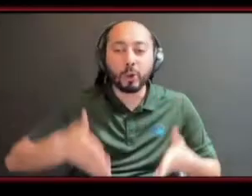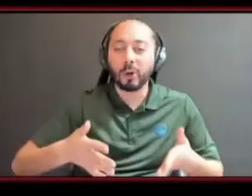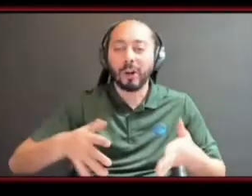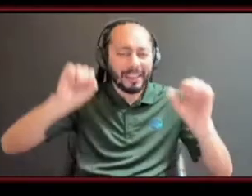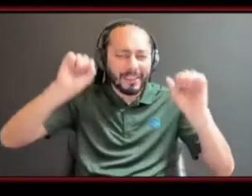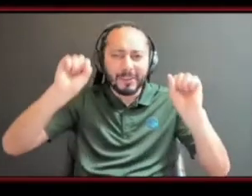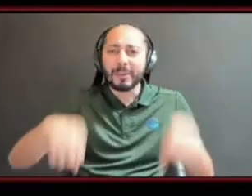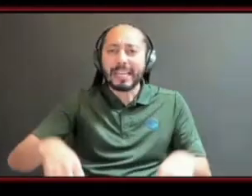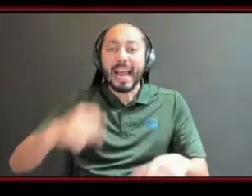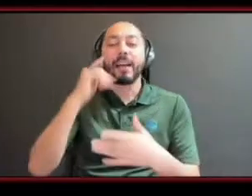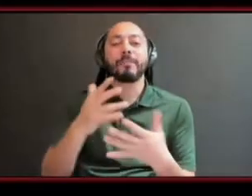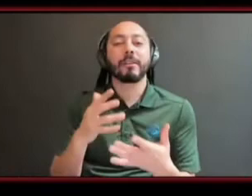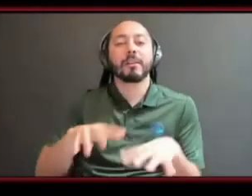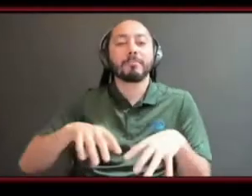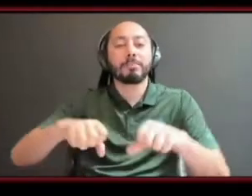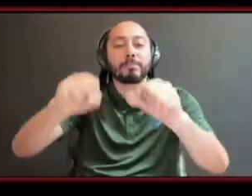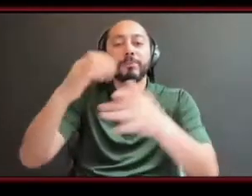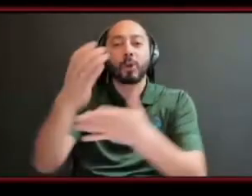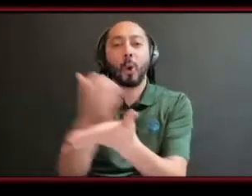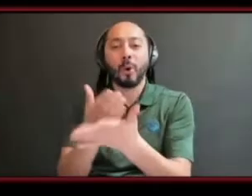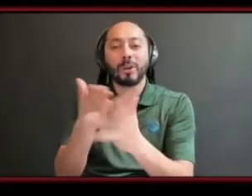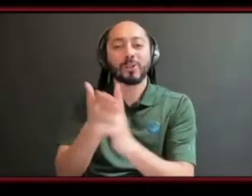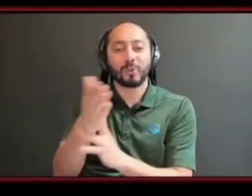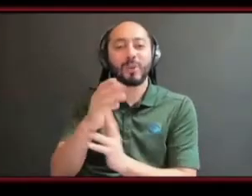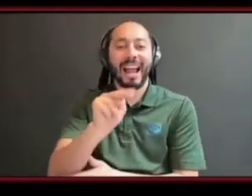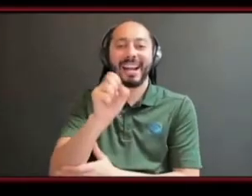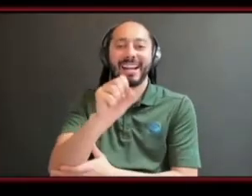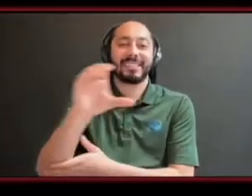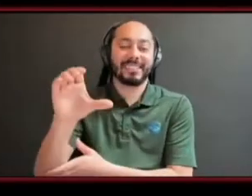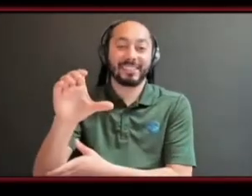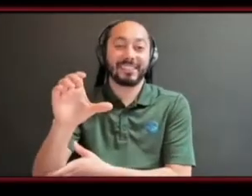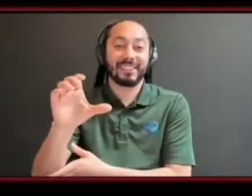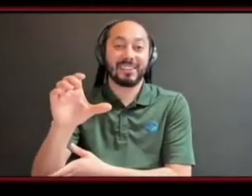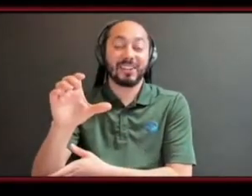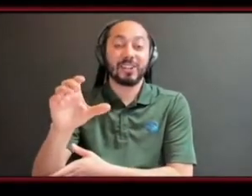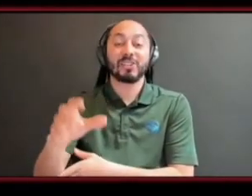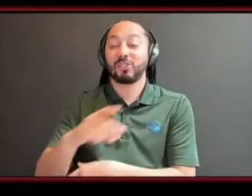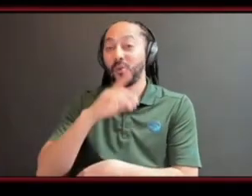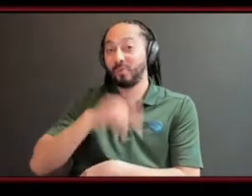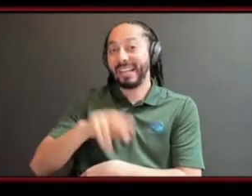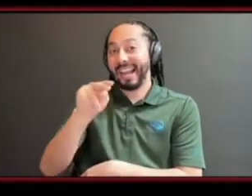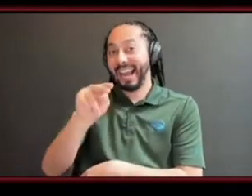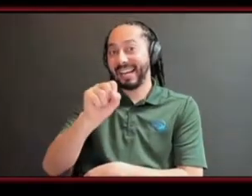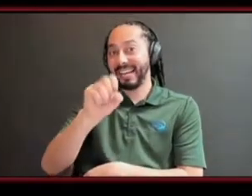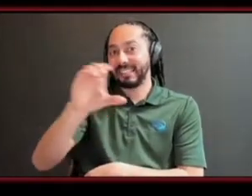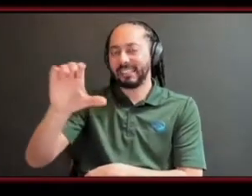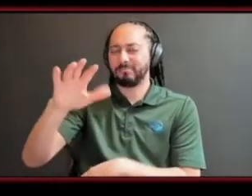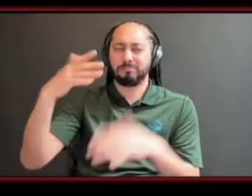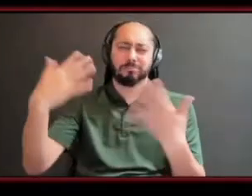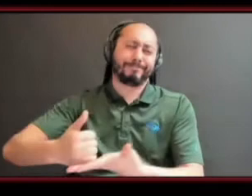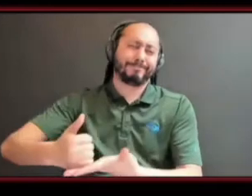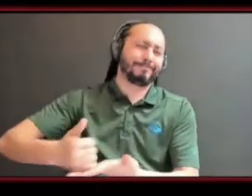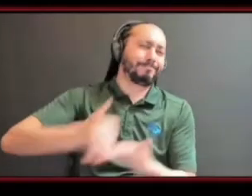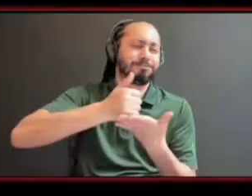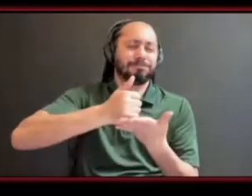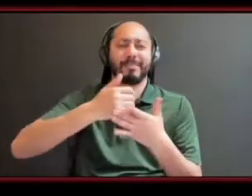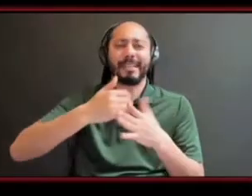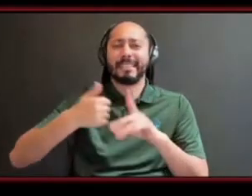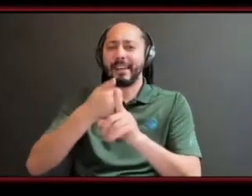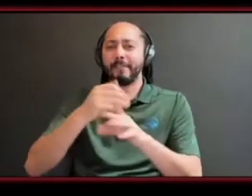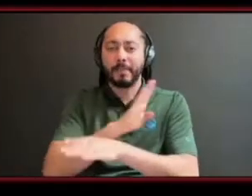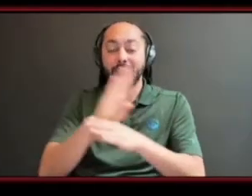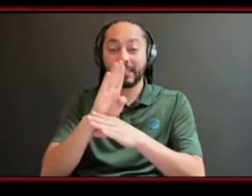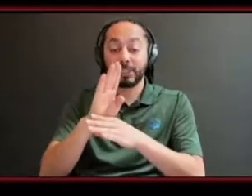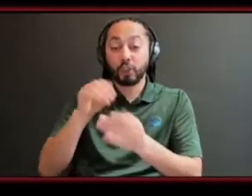i really feel like nscc has stepped up and entrepreneurship has given our students the ability to start while they're in school